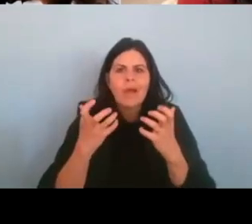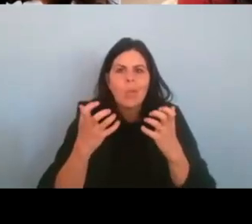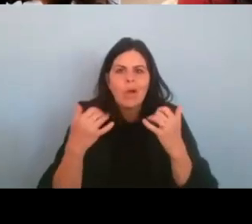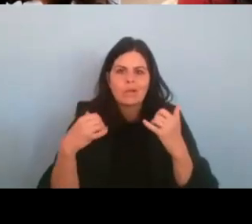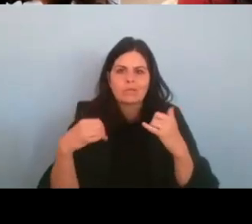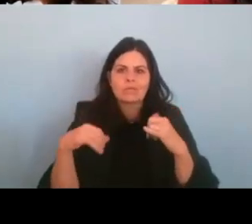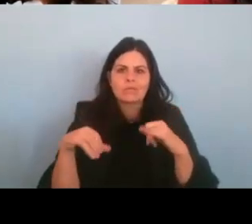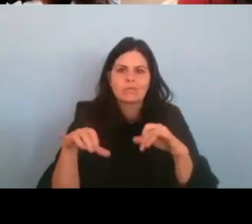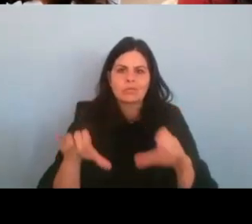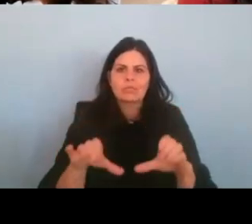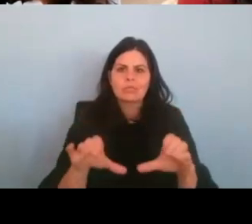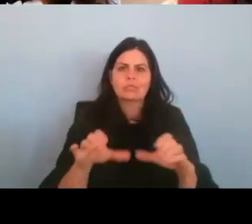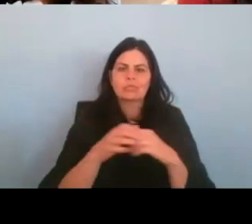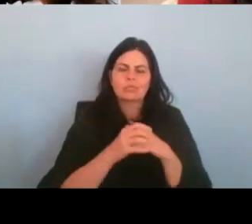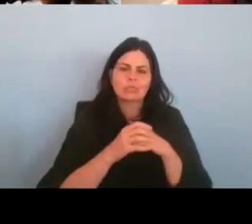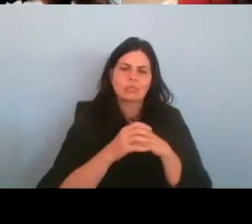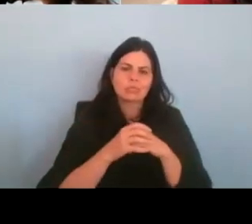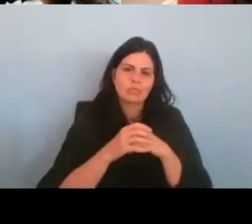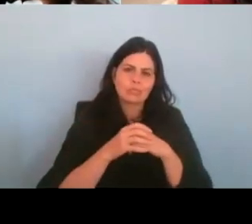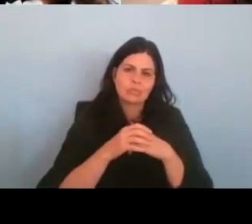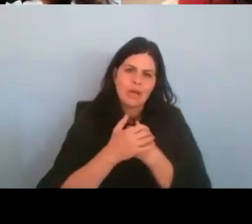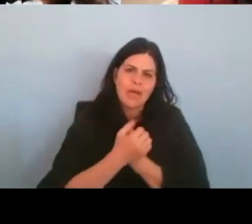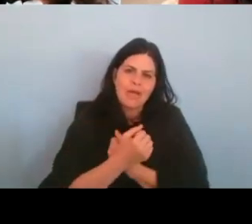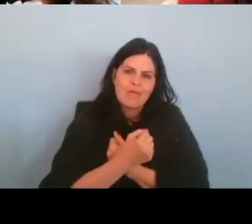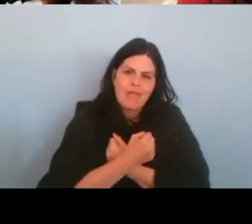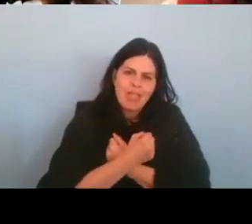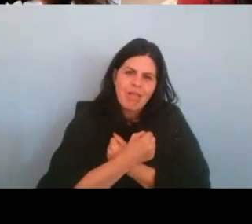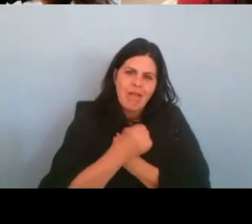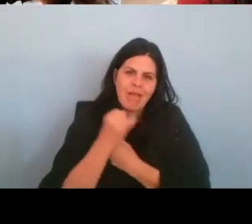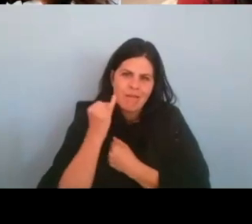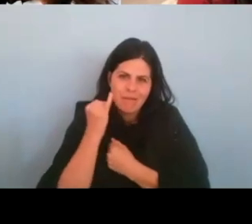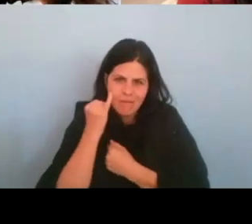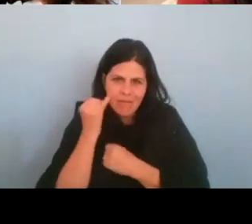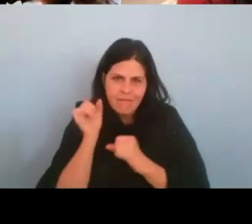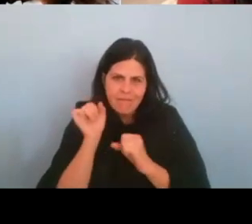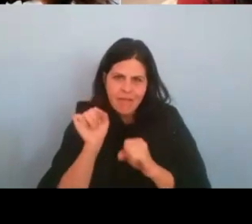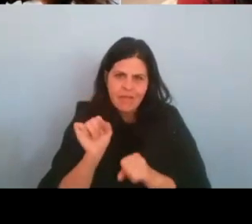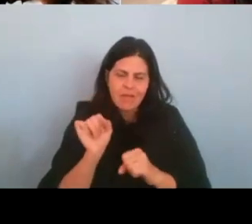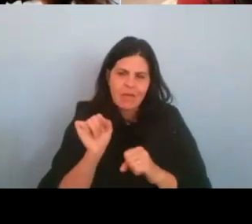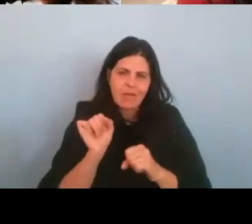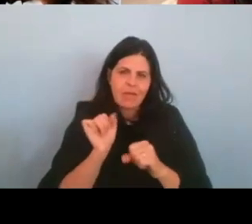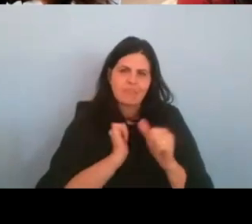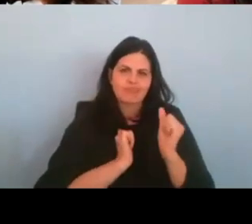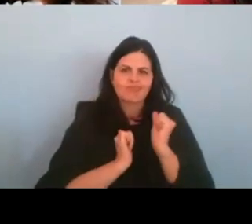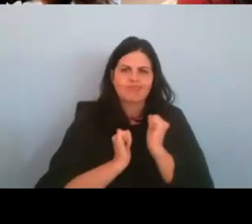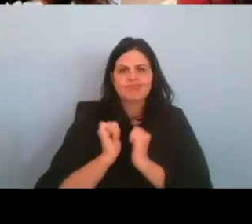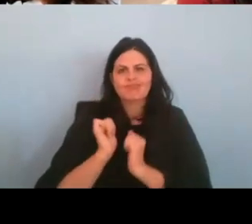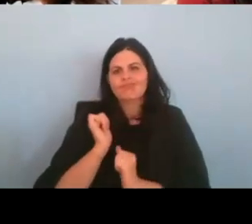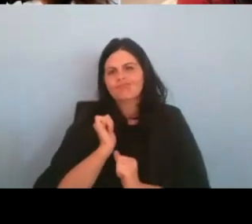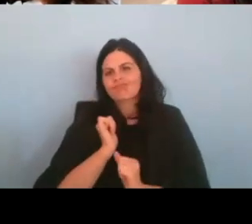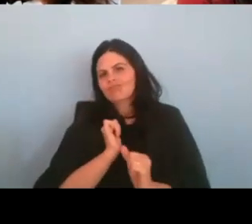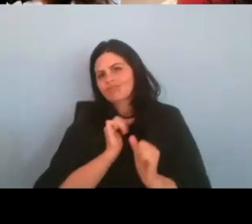I would love to be able to play a role. I think